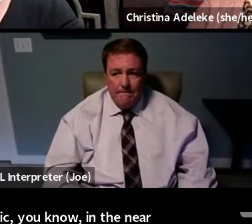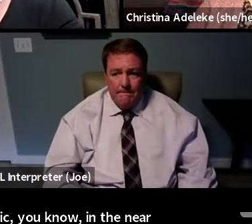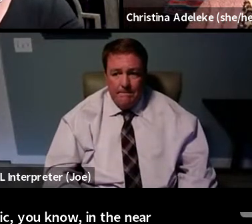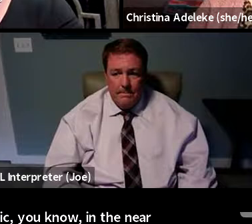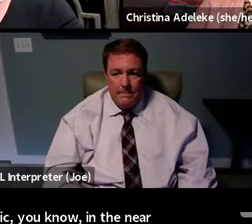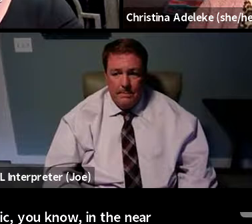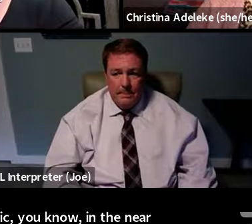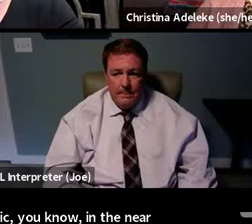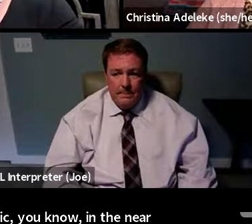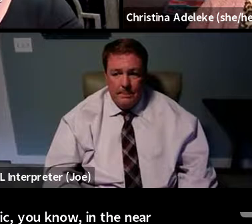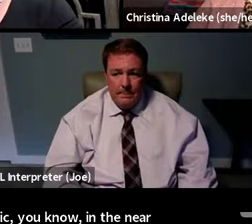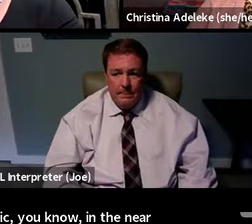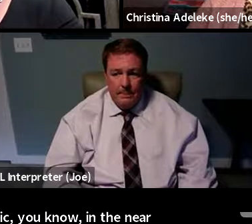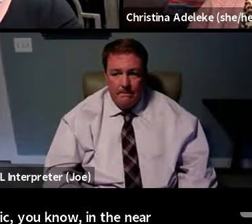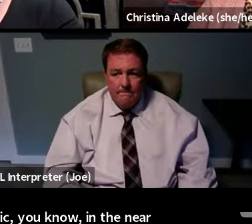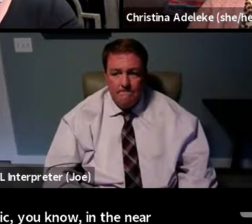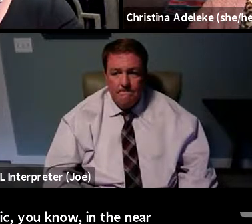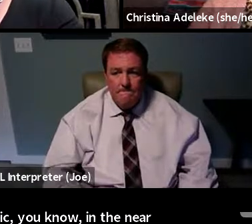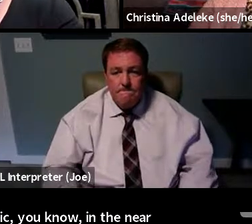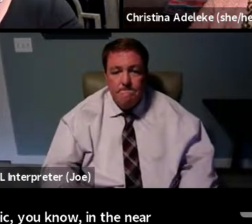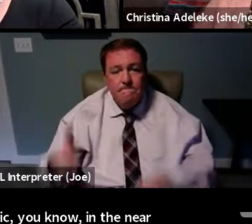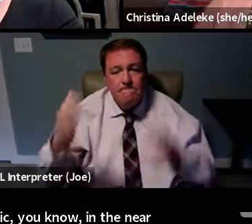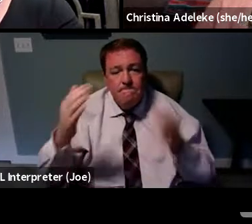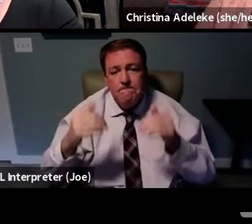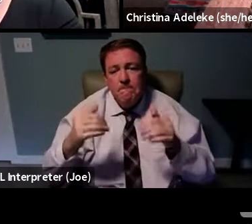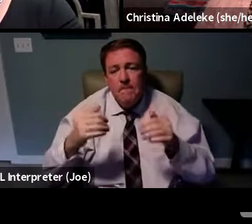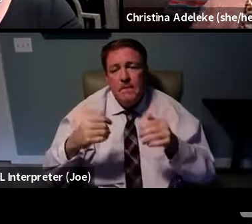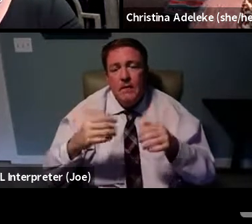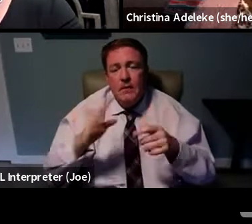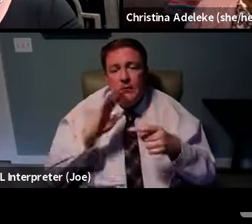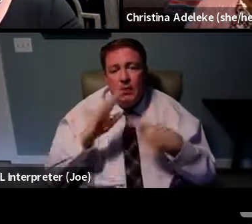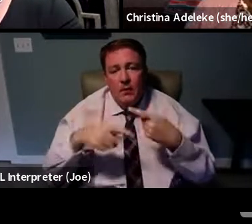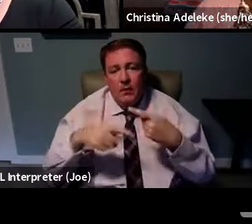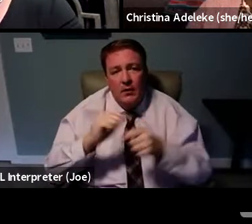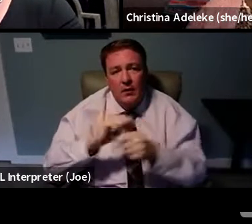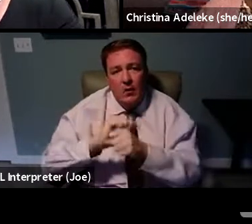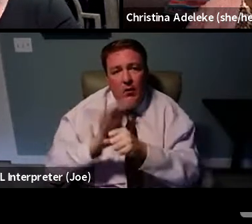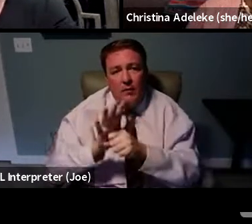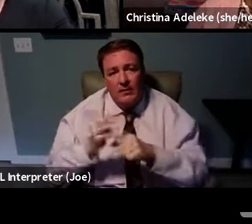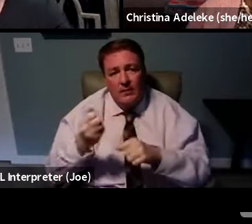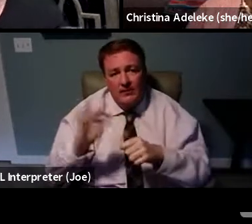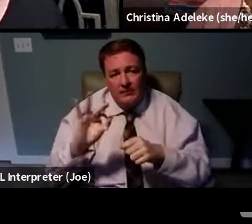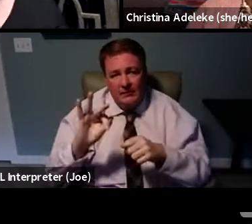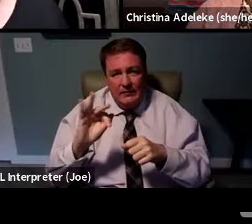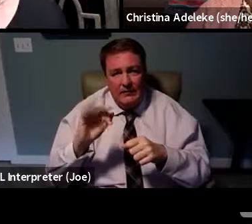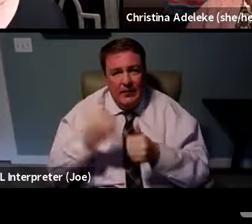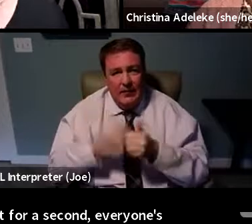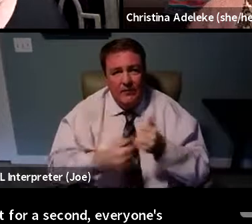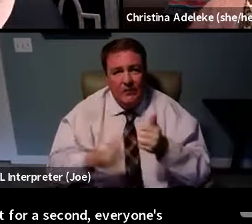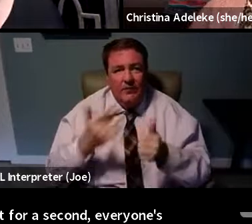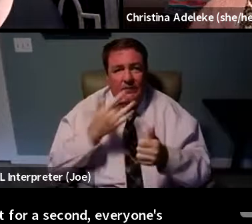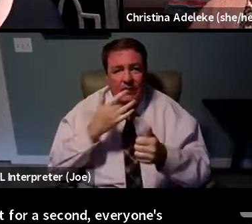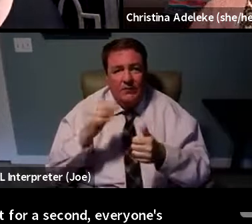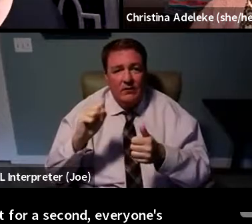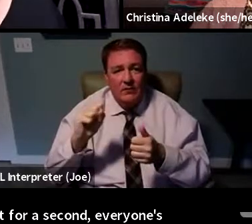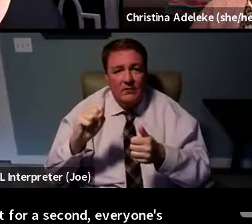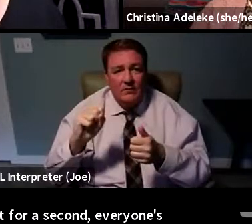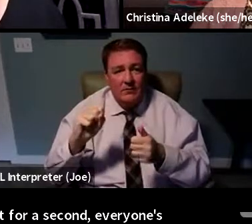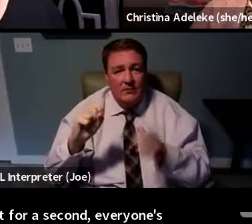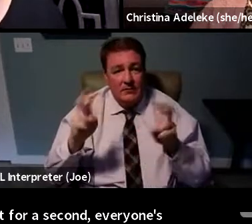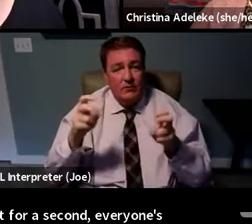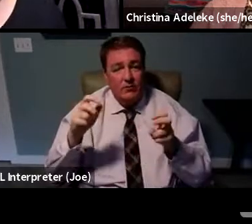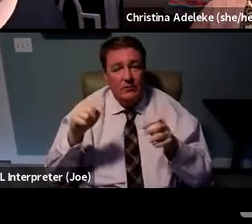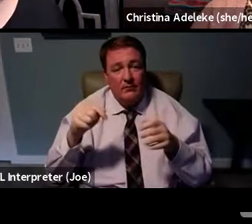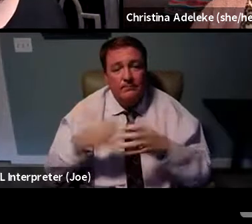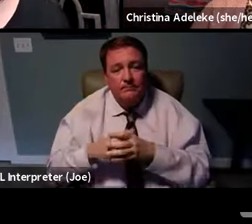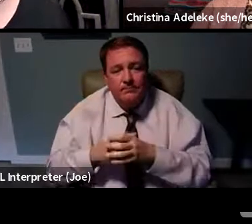Let's make sure we talk about COVID-19 for a second, everyone's favorite subject these days. So Harold Phillips mentioned earlier